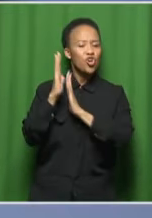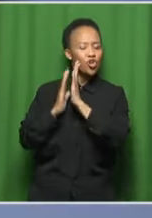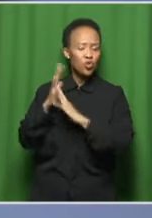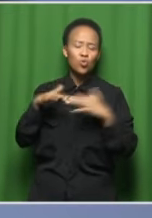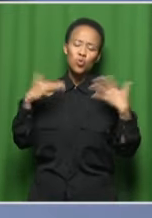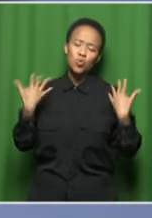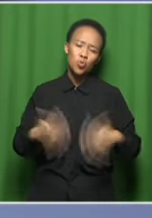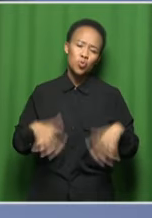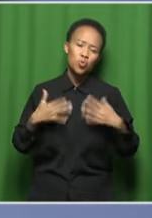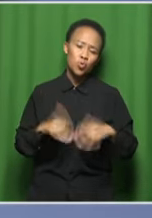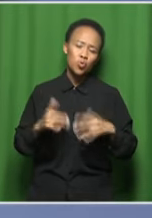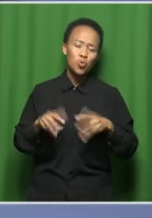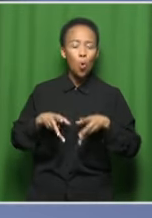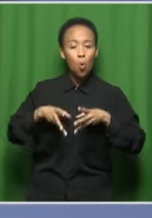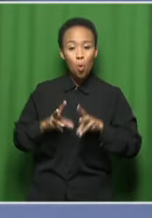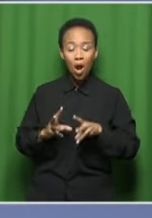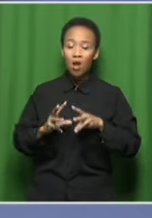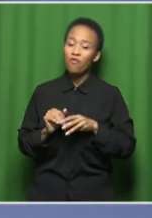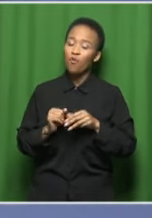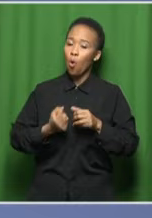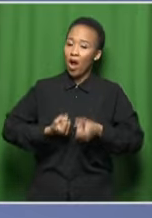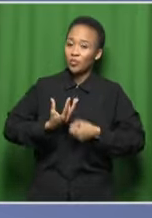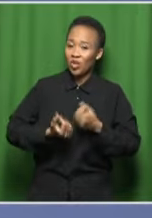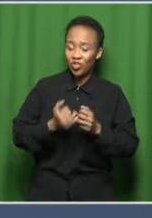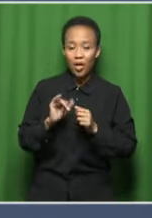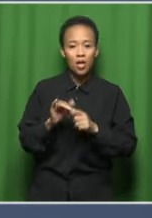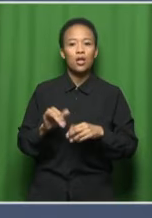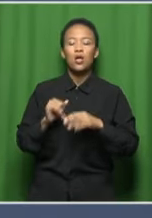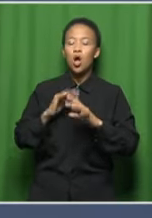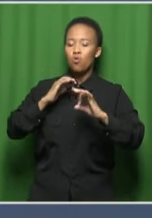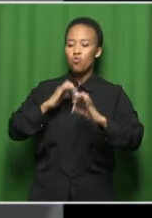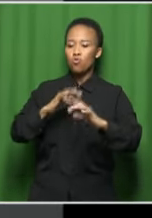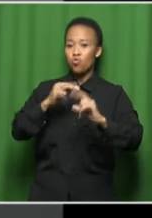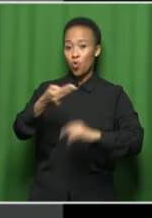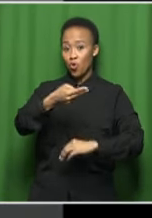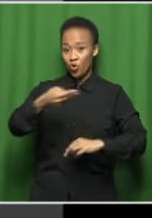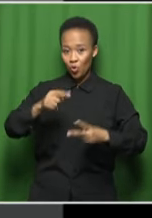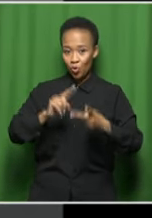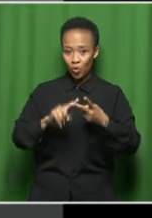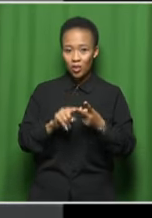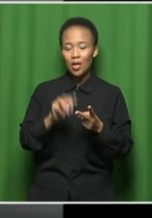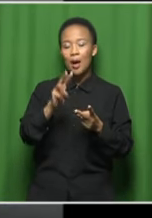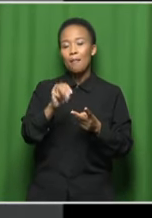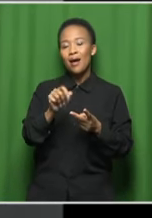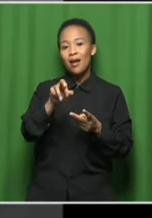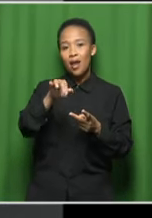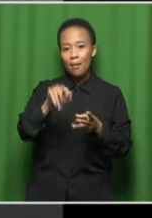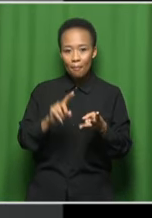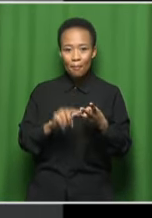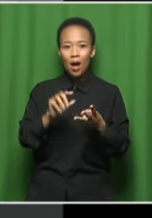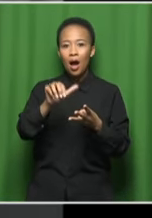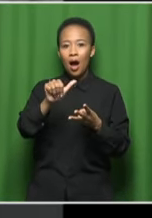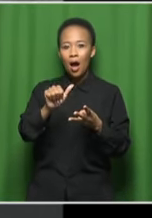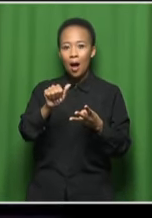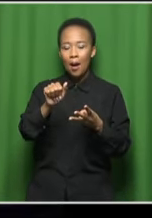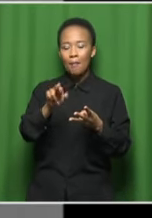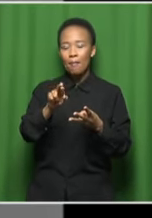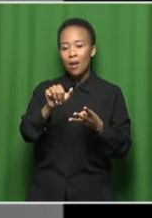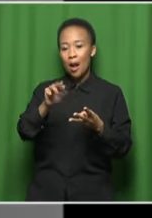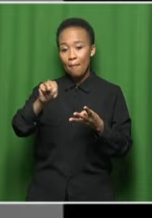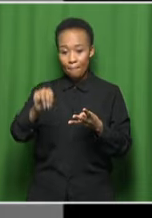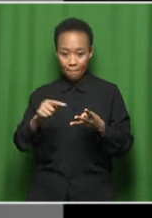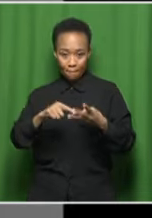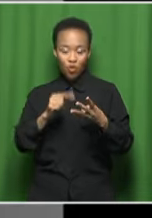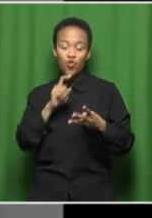form of expression. Artists like Hugh Masekela, Miriam Makeba and Abdullah Ibrahim use their music to bring attention to the